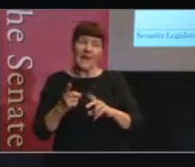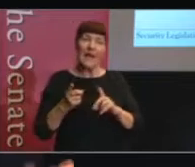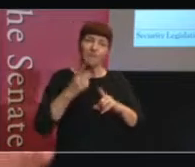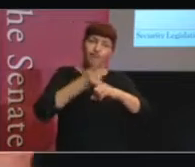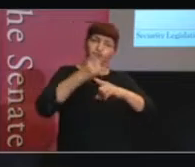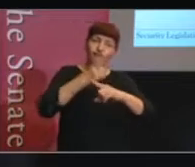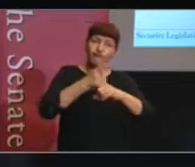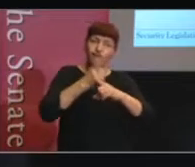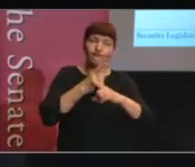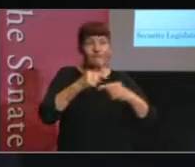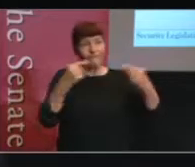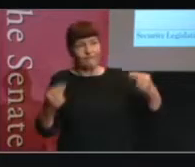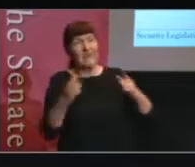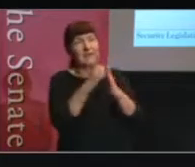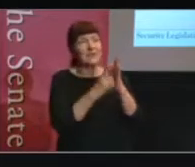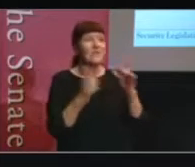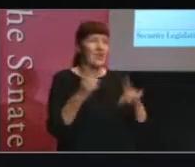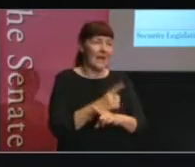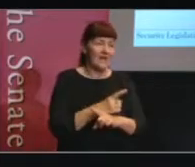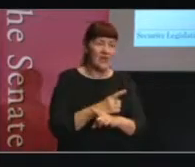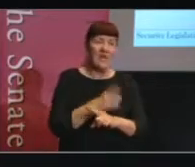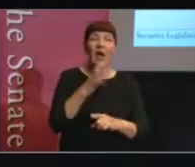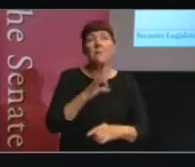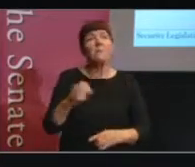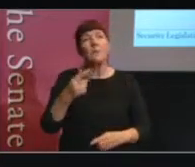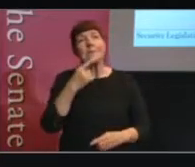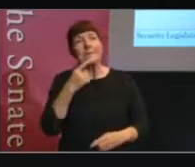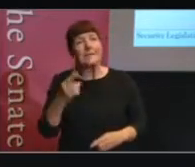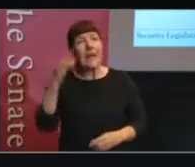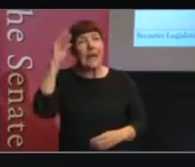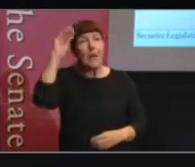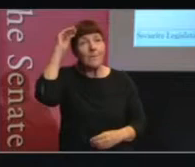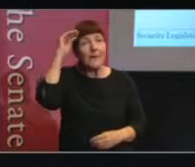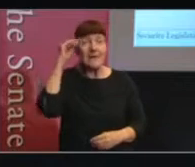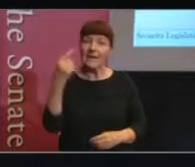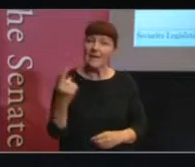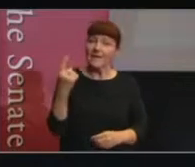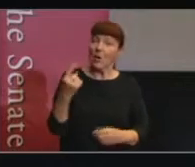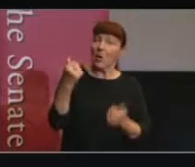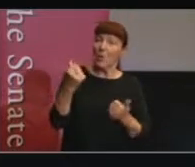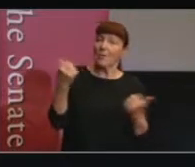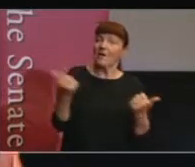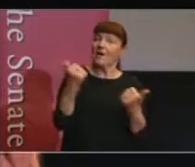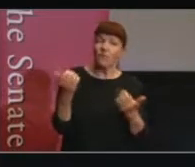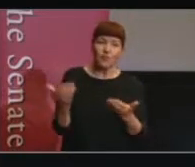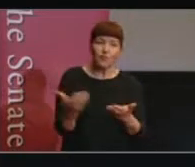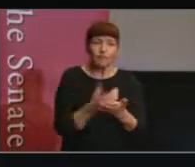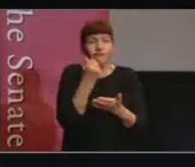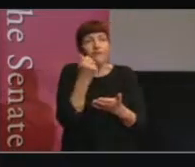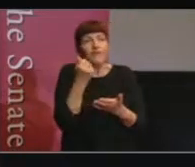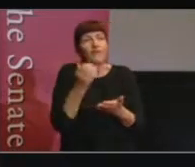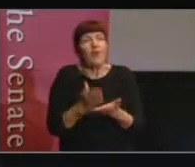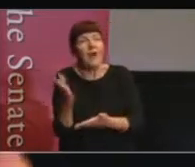So again, I emphasise, I'm not suggesting committees alone are good enough for rights protection, but I am